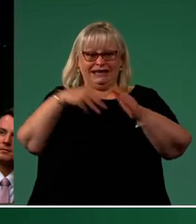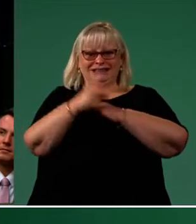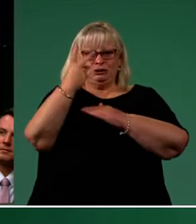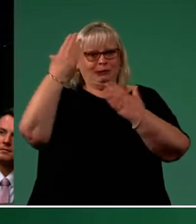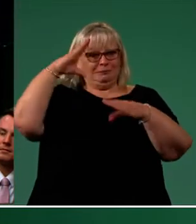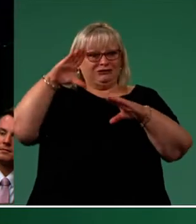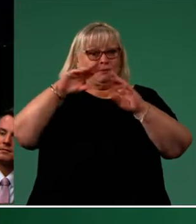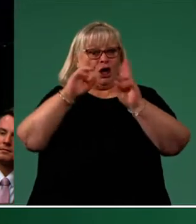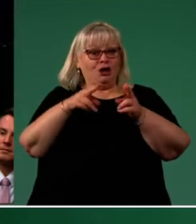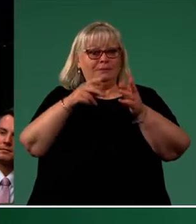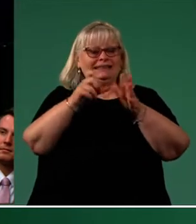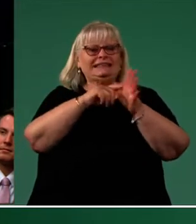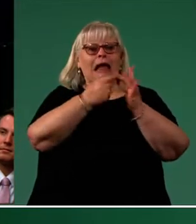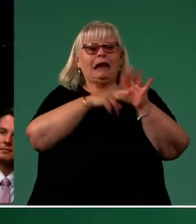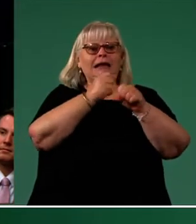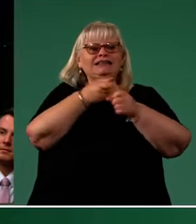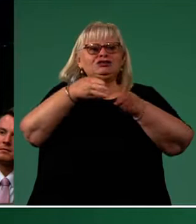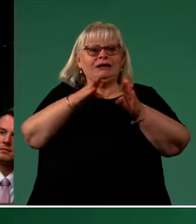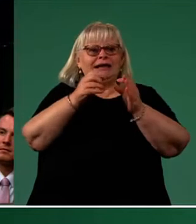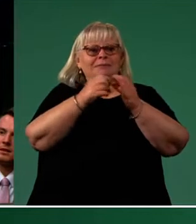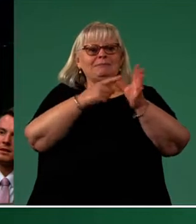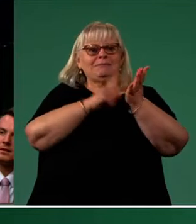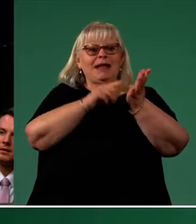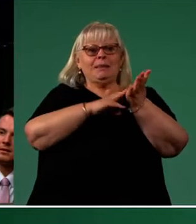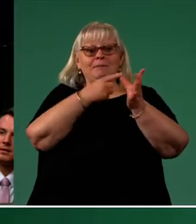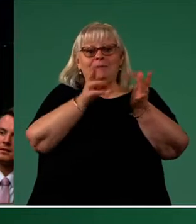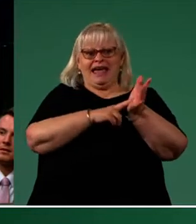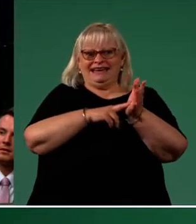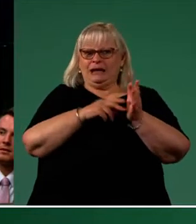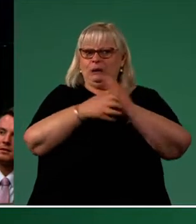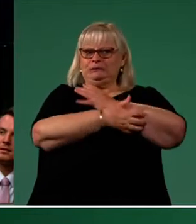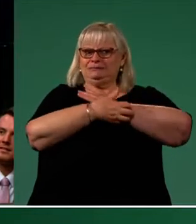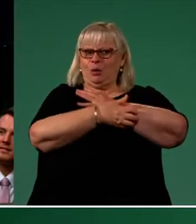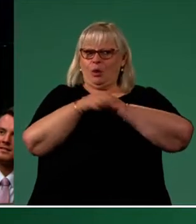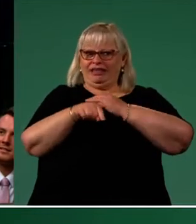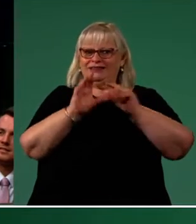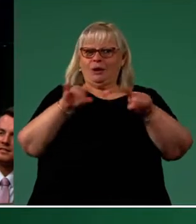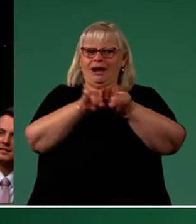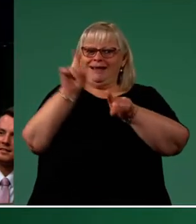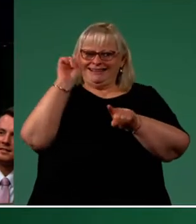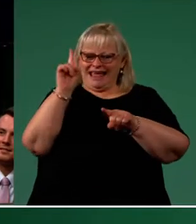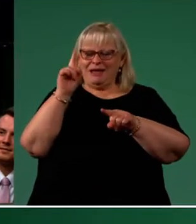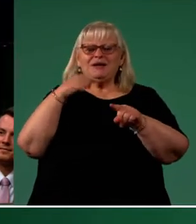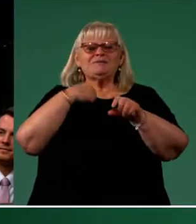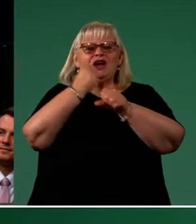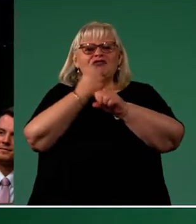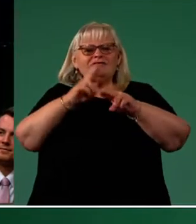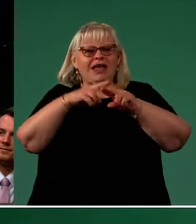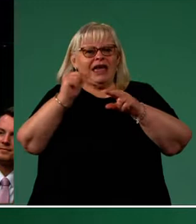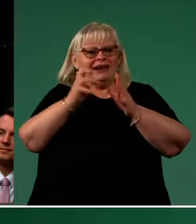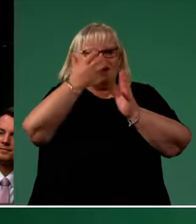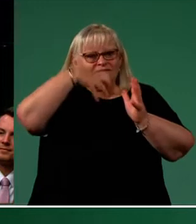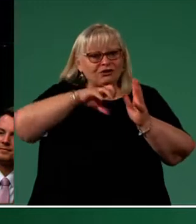Darling Street in Balmain when, well, Balmain was a bit different back then to what it's now. My grandfather ran a fruit shop and my